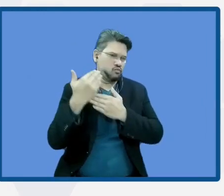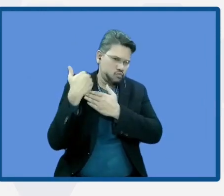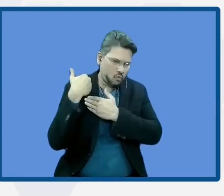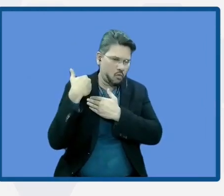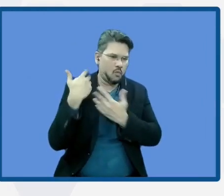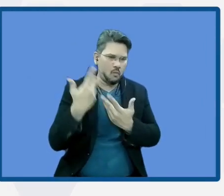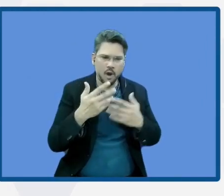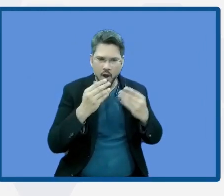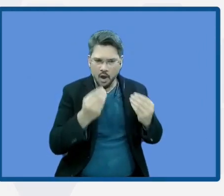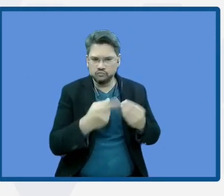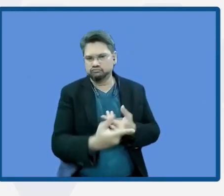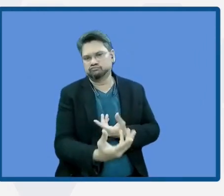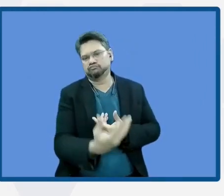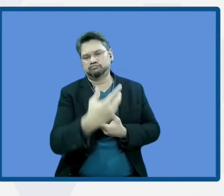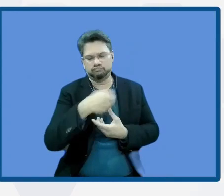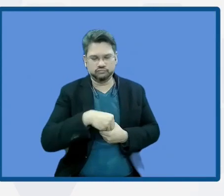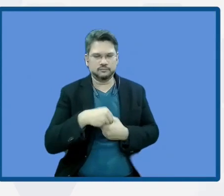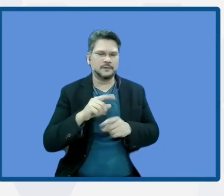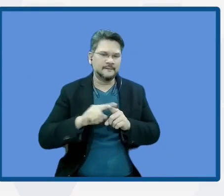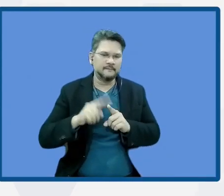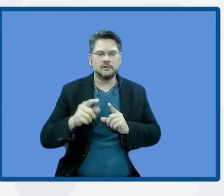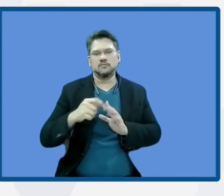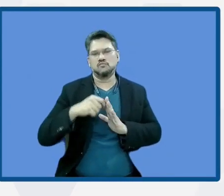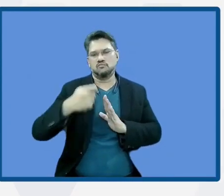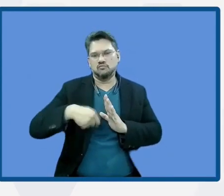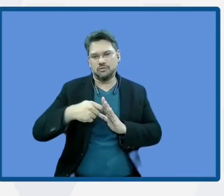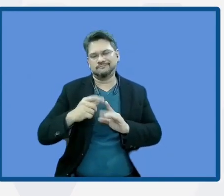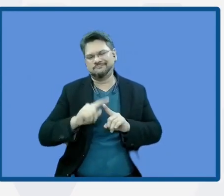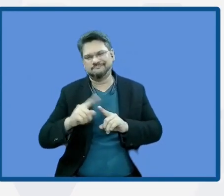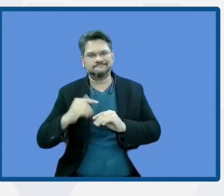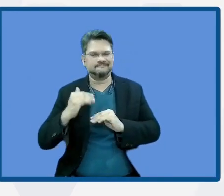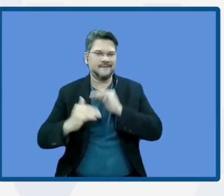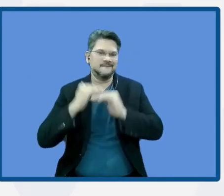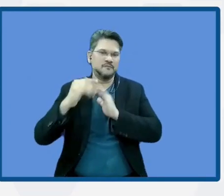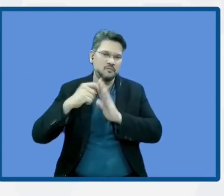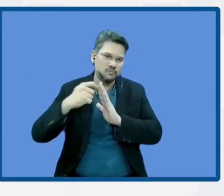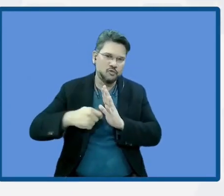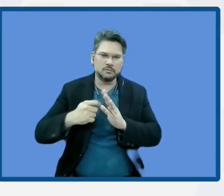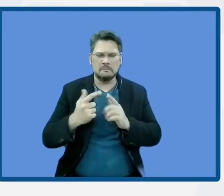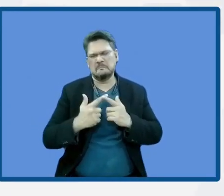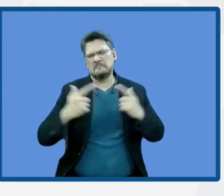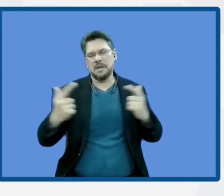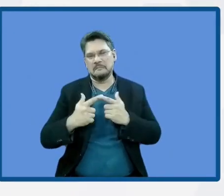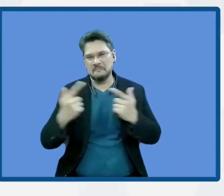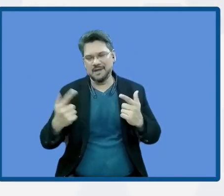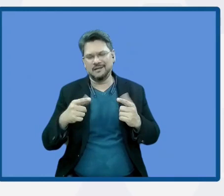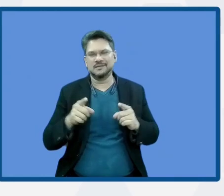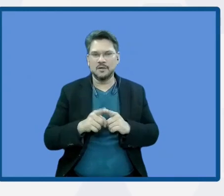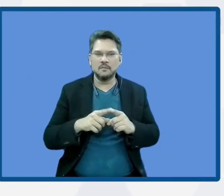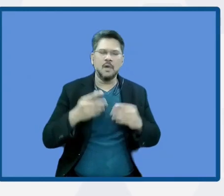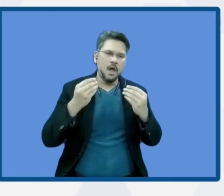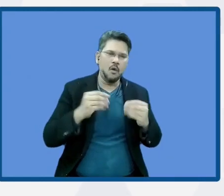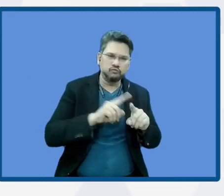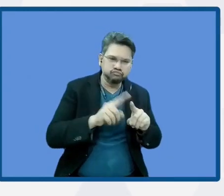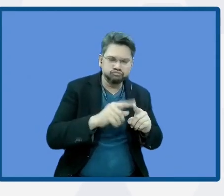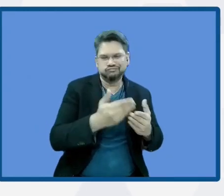these development projects, bigger projects. So that's why we are talking about mobilization of resources. I would like to wrap up